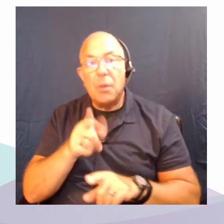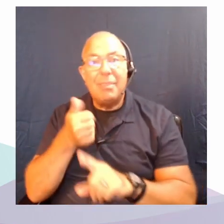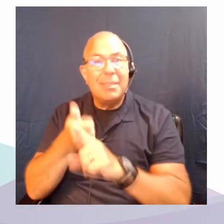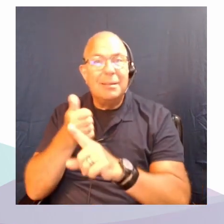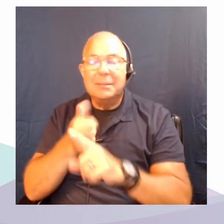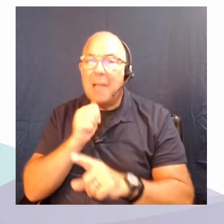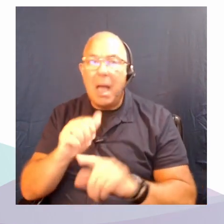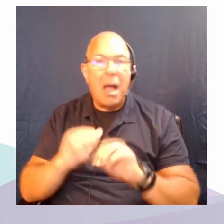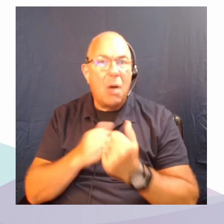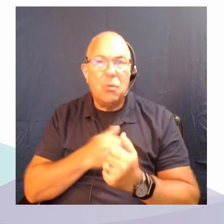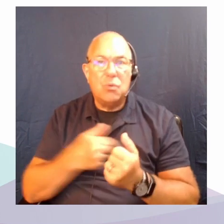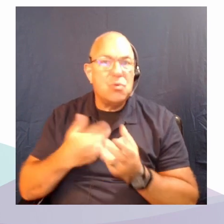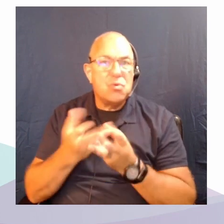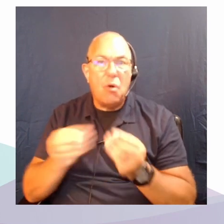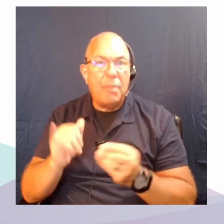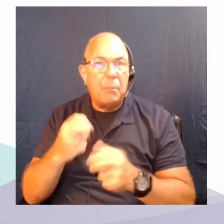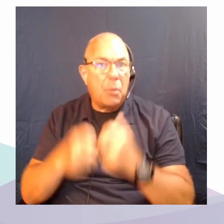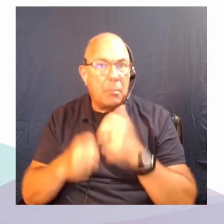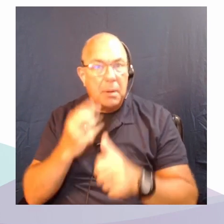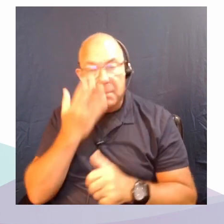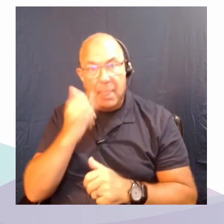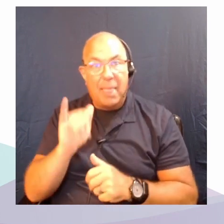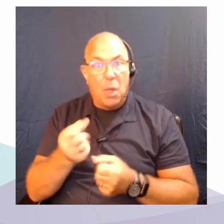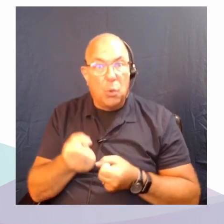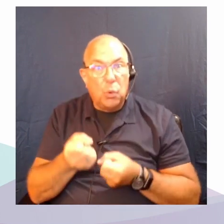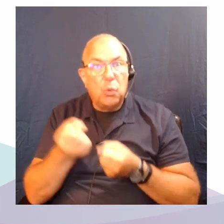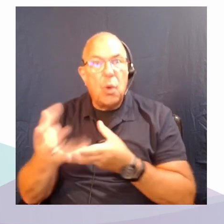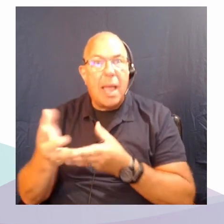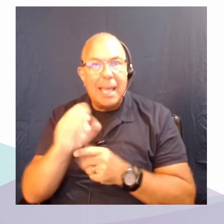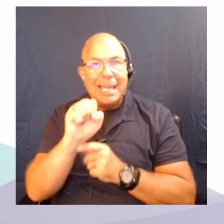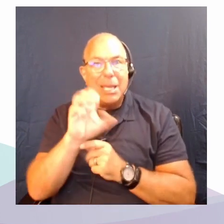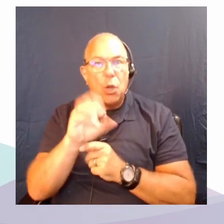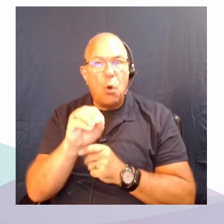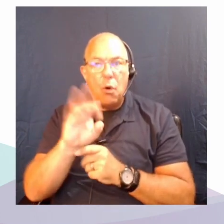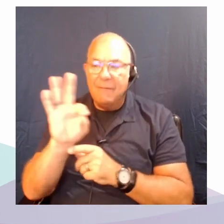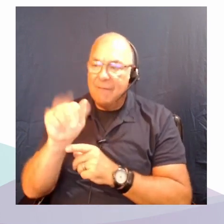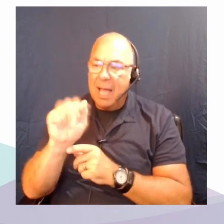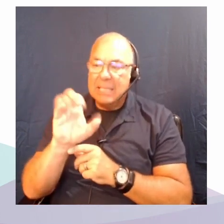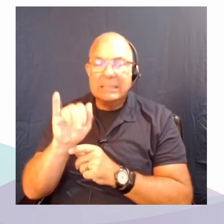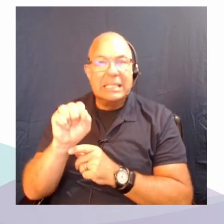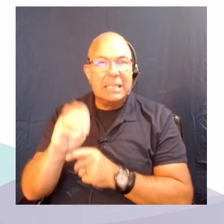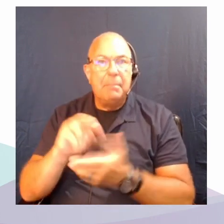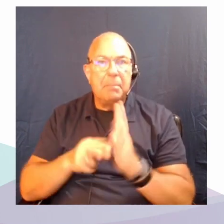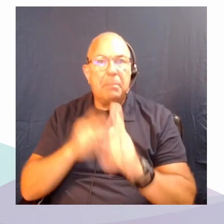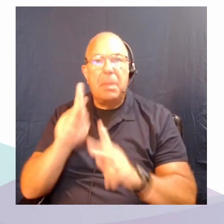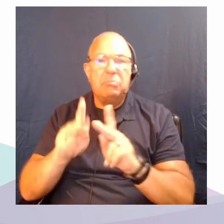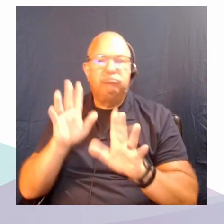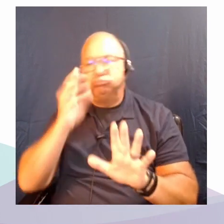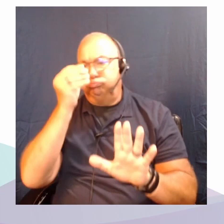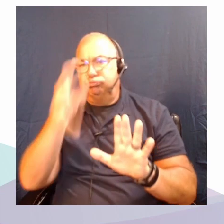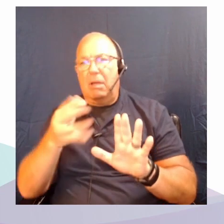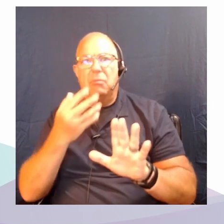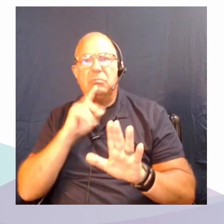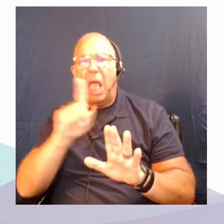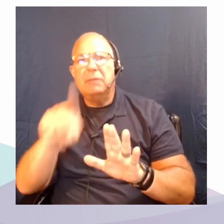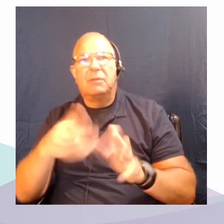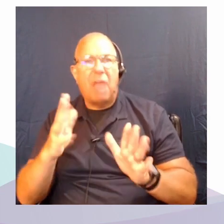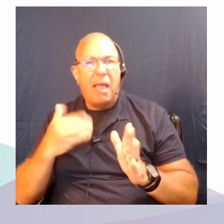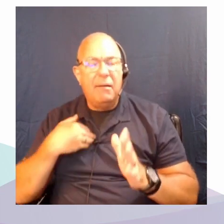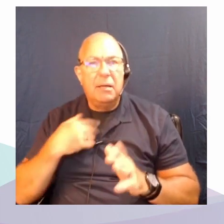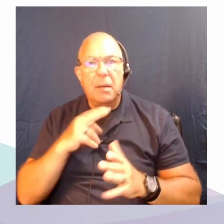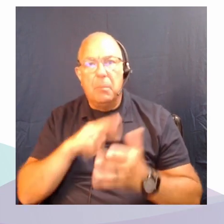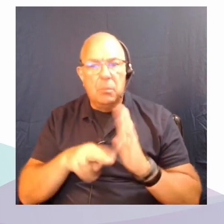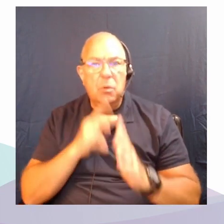problem, because that creates a kind of eco-fascism, as though people are coming in with the answer, right? In each of these contexts, these are hard, unwieldy